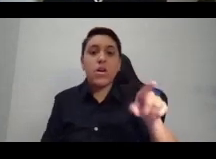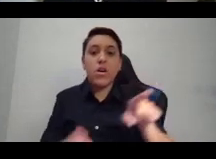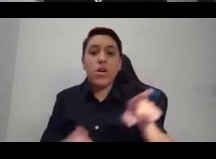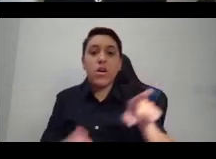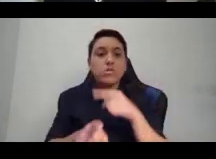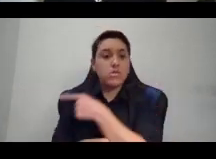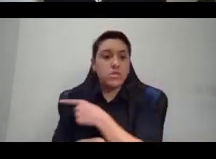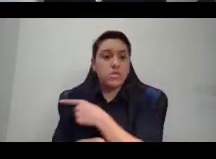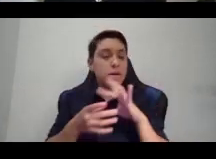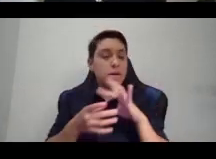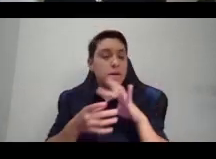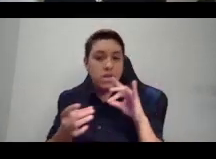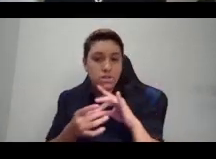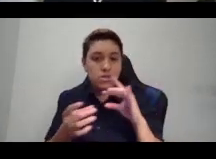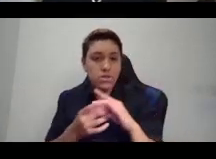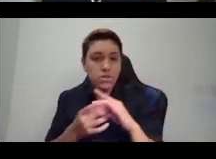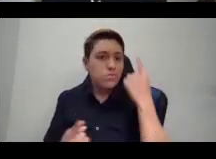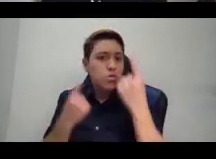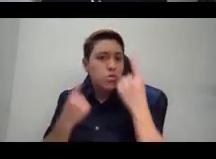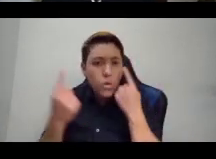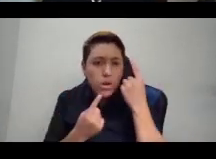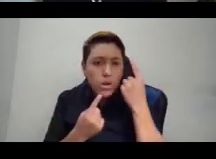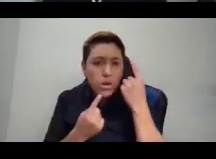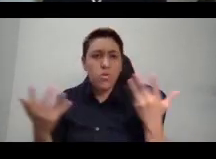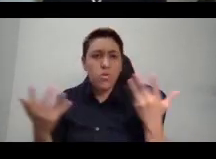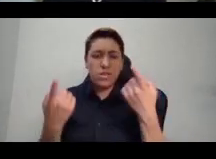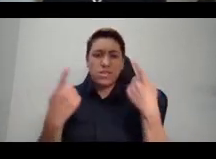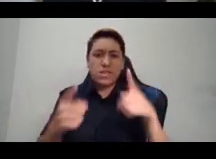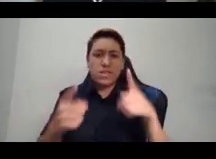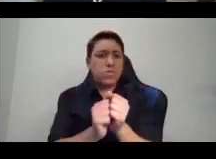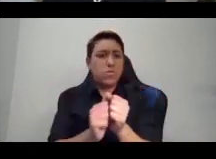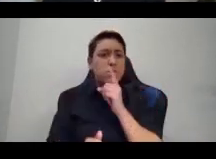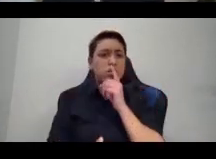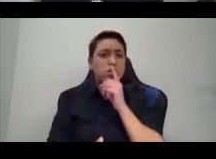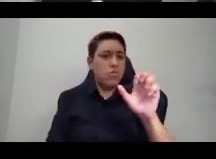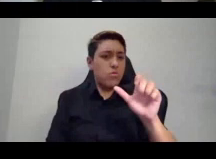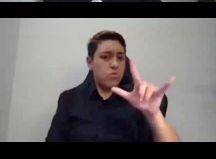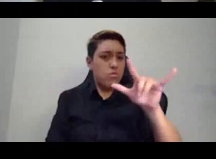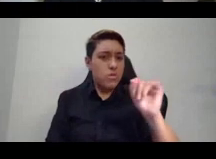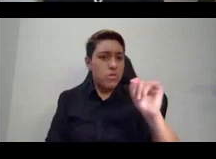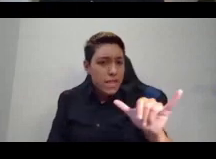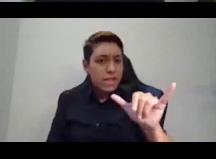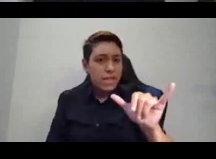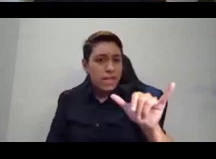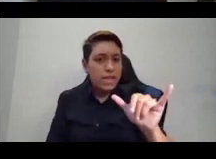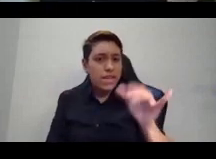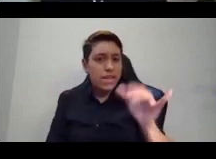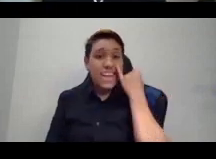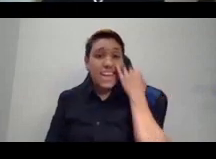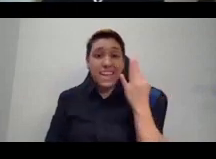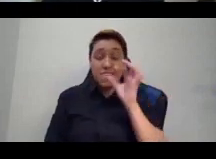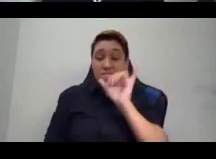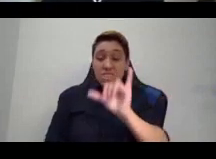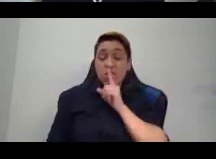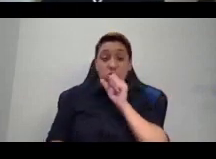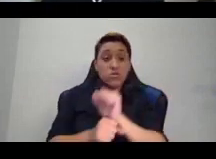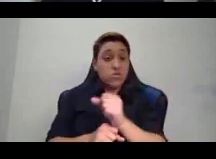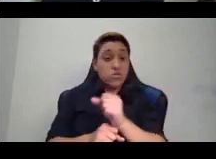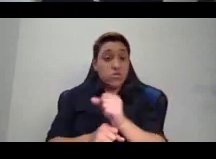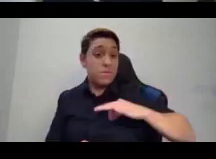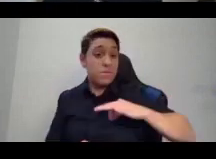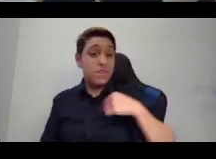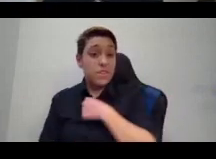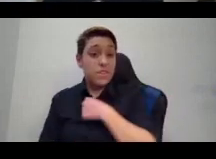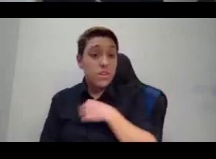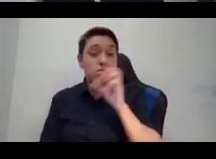with the realities of whether this actually is to our benefit or not, trying to aspire to manhood